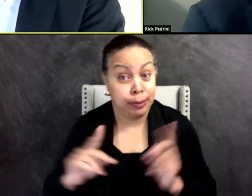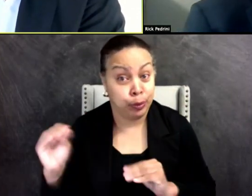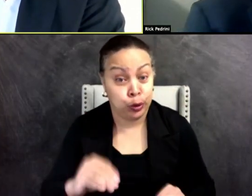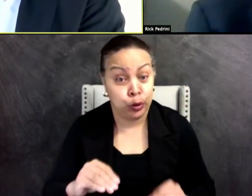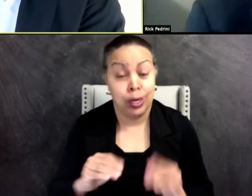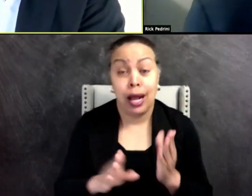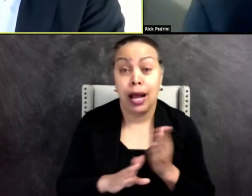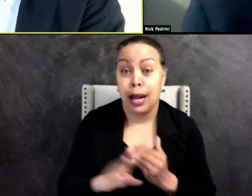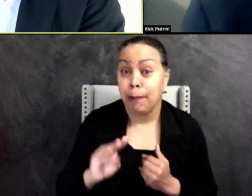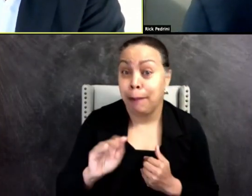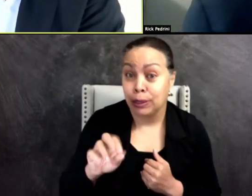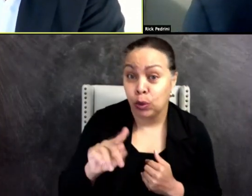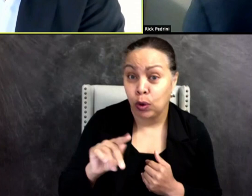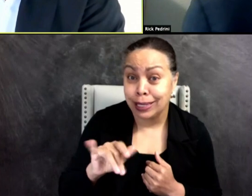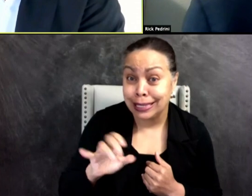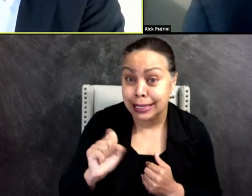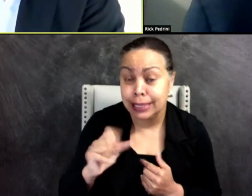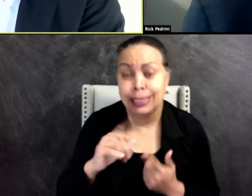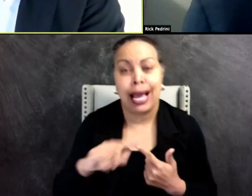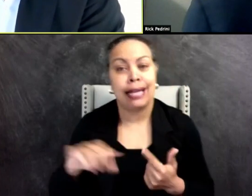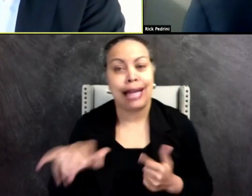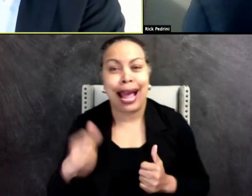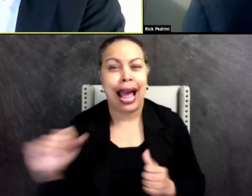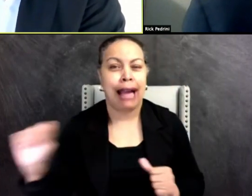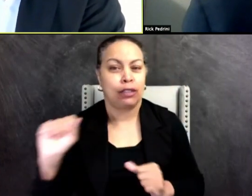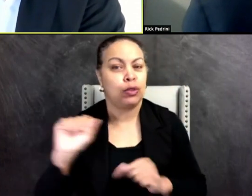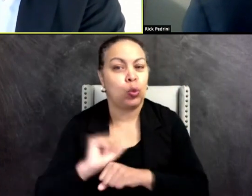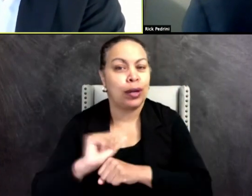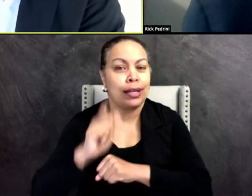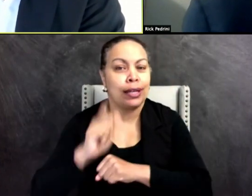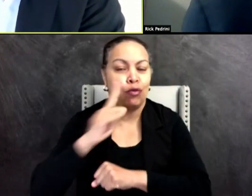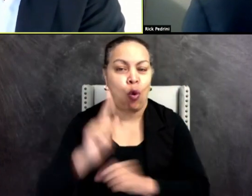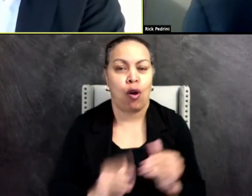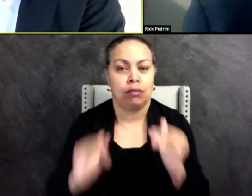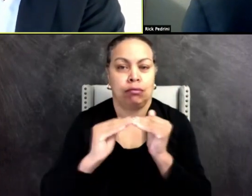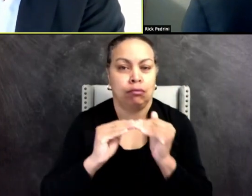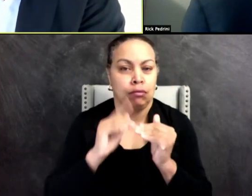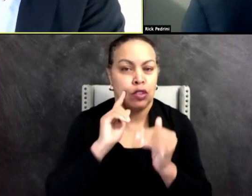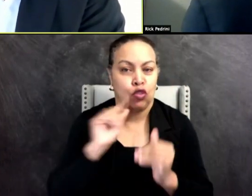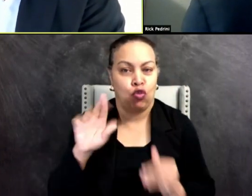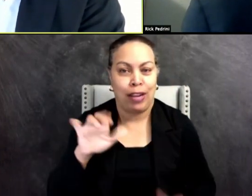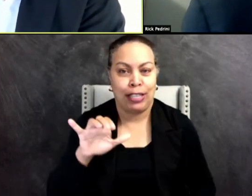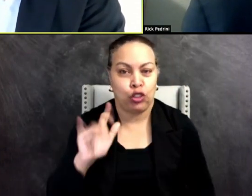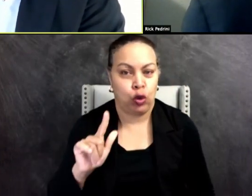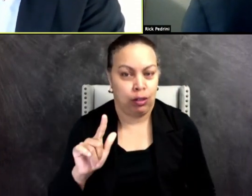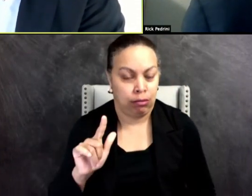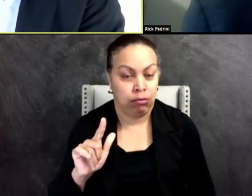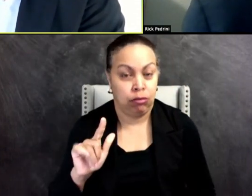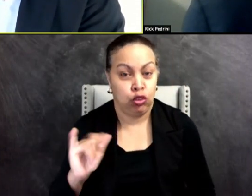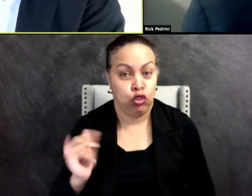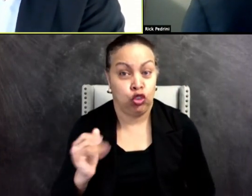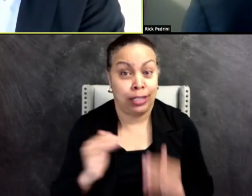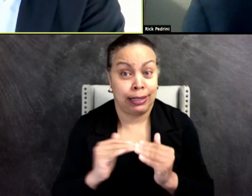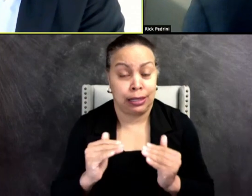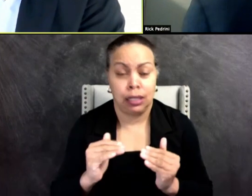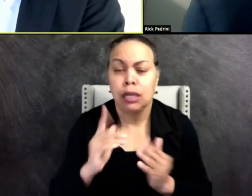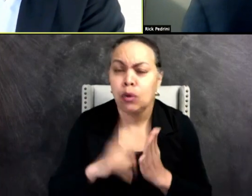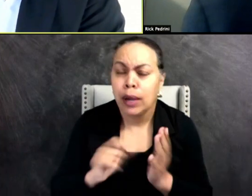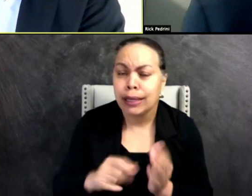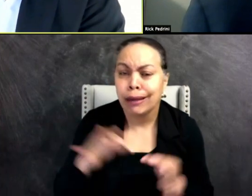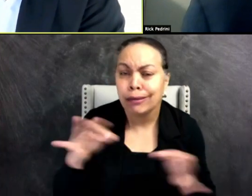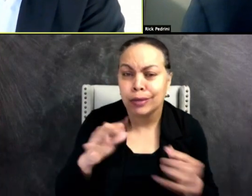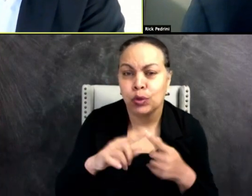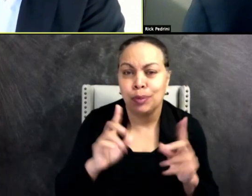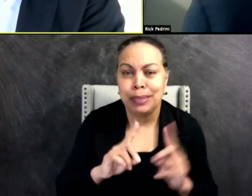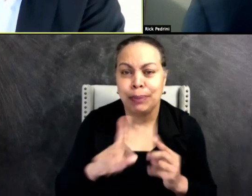and progressive activists working for racial justice. What can you tell me or this group of folks on the call about the